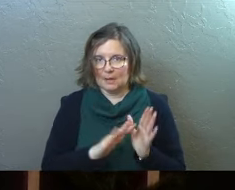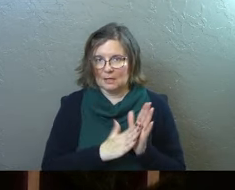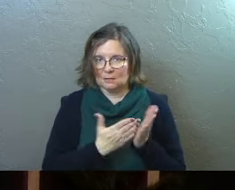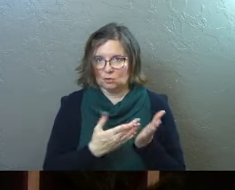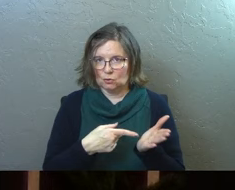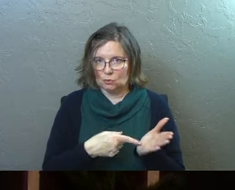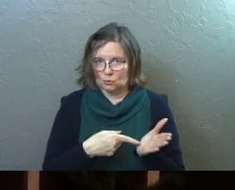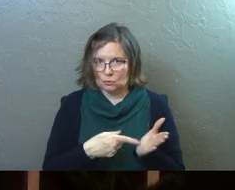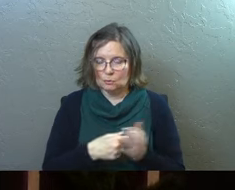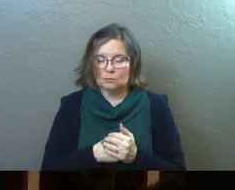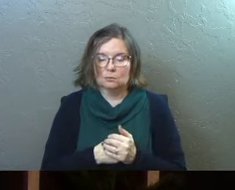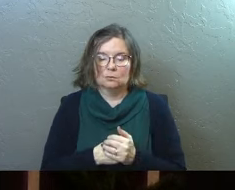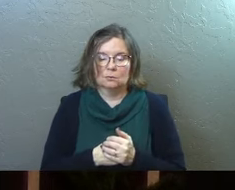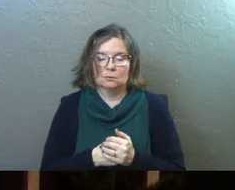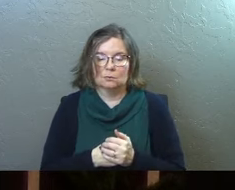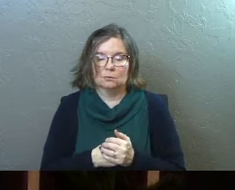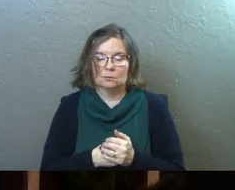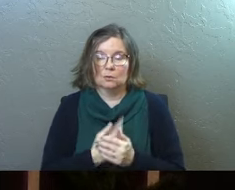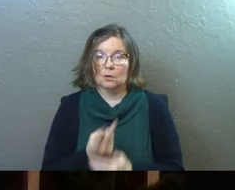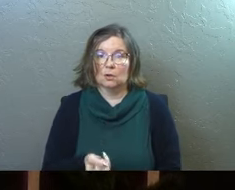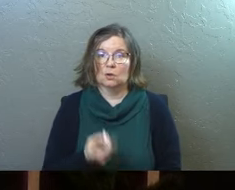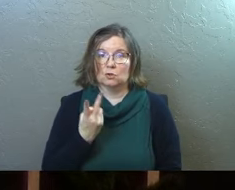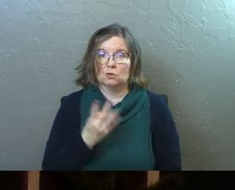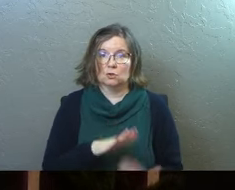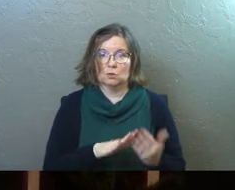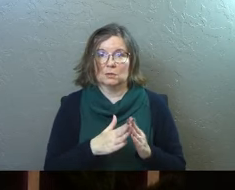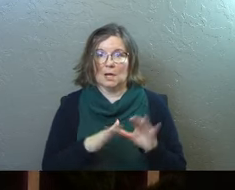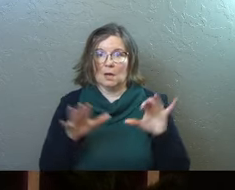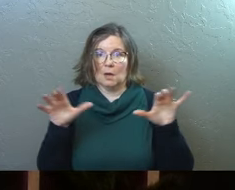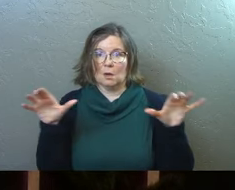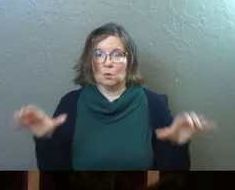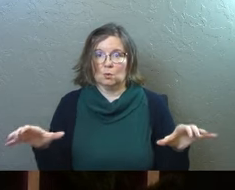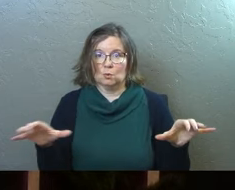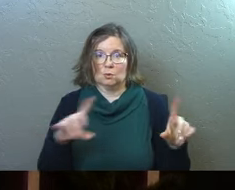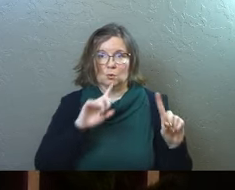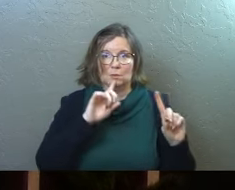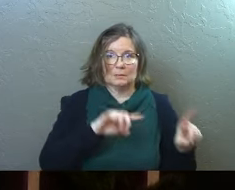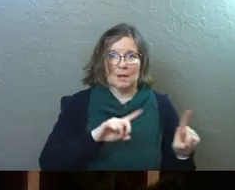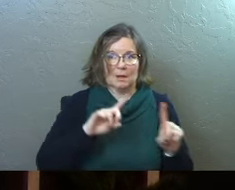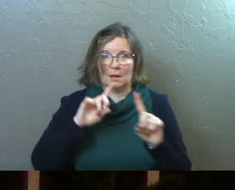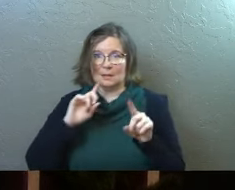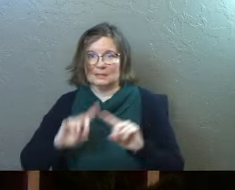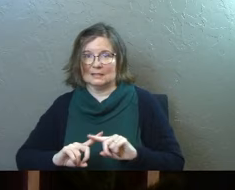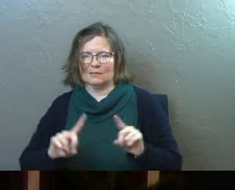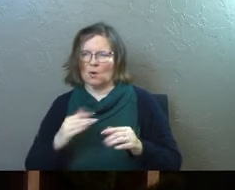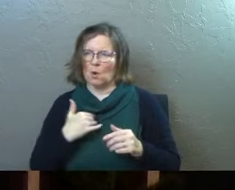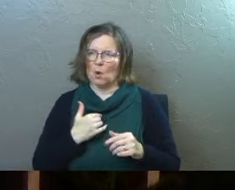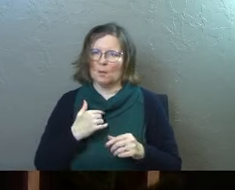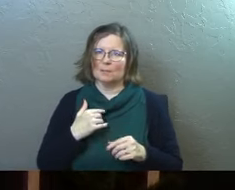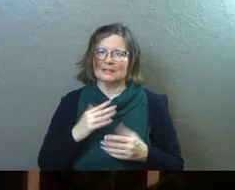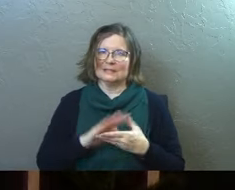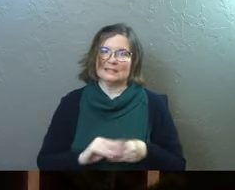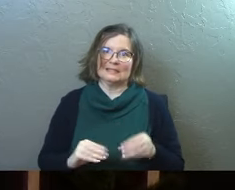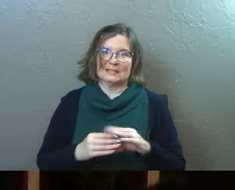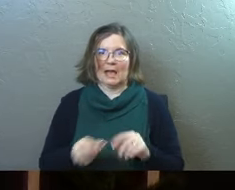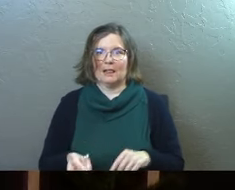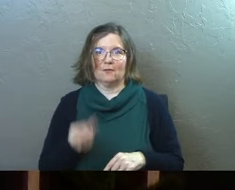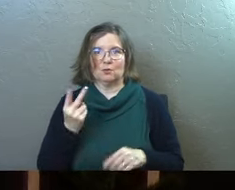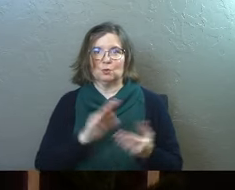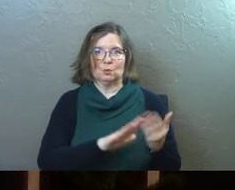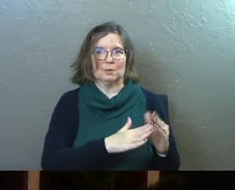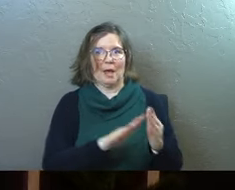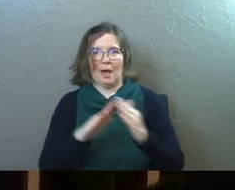the two towns react very, very different ways. It's almost a tale of two towns, isn't it?